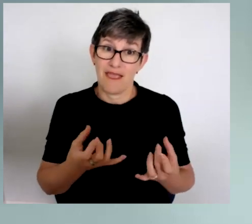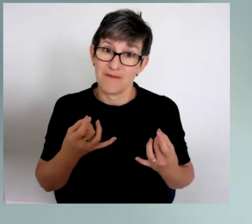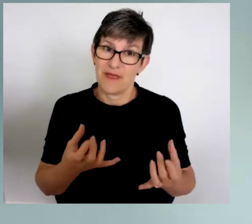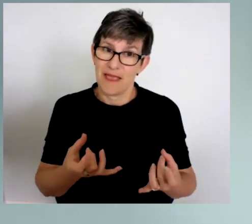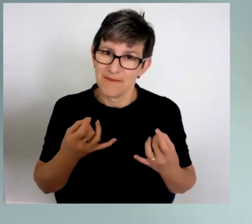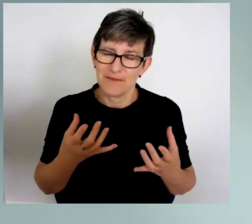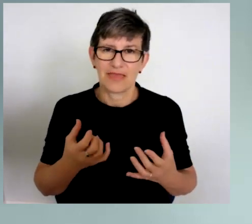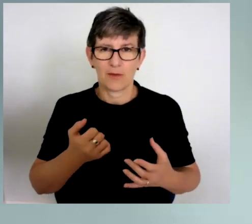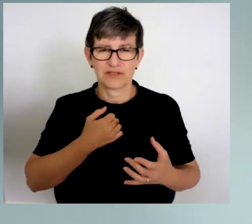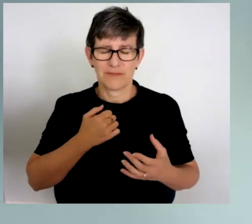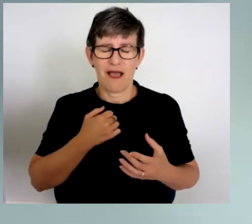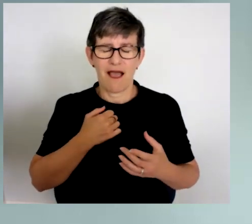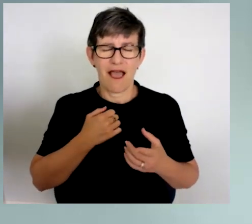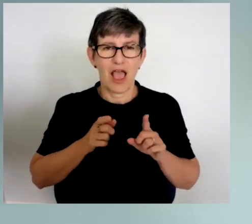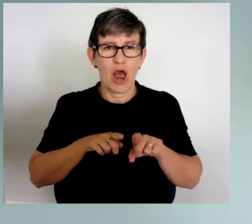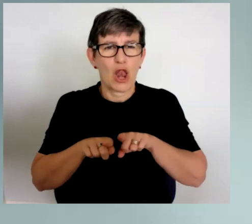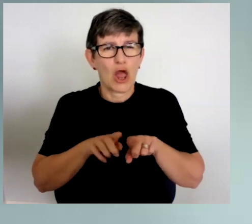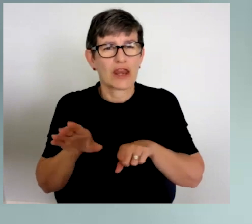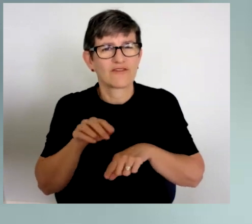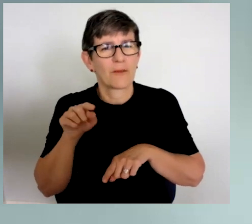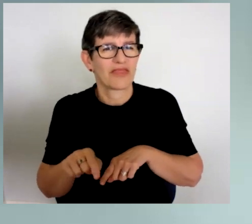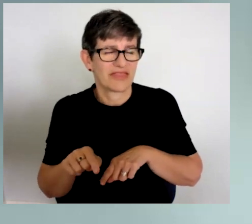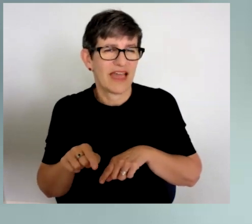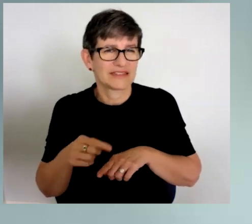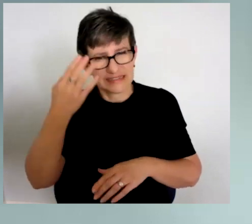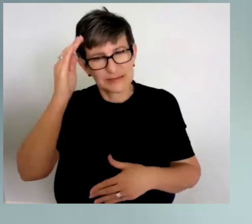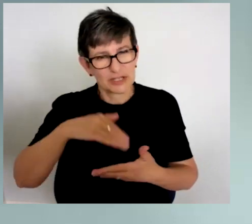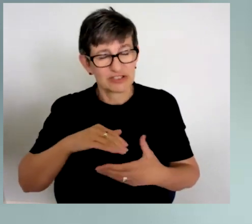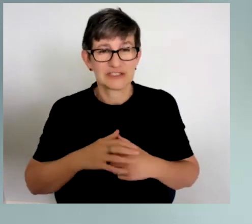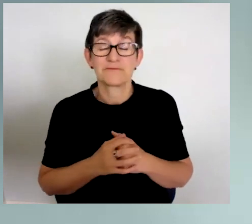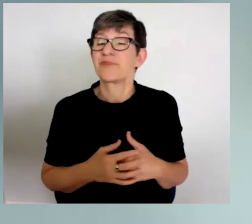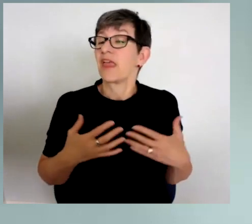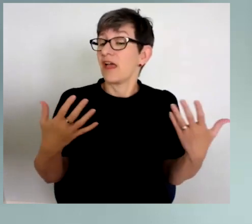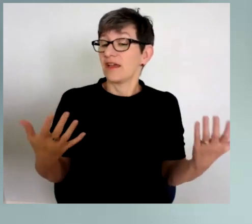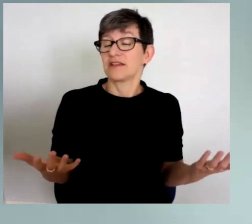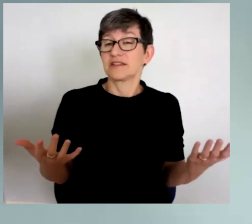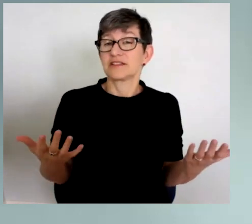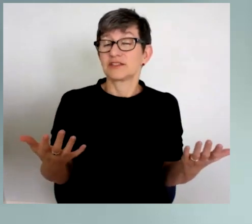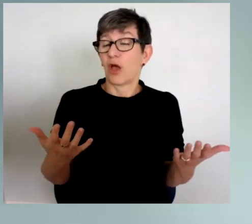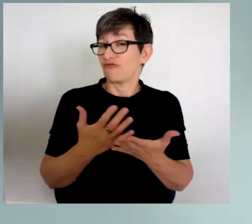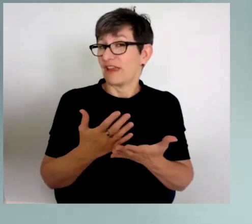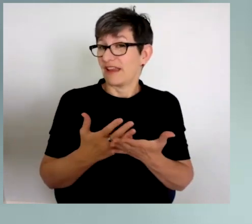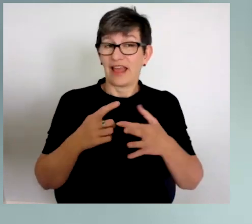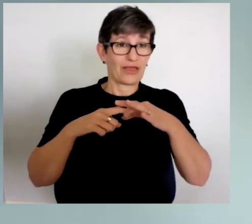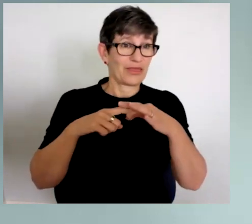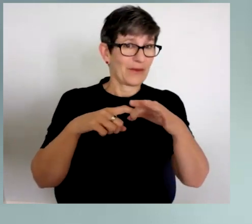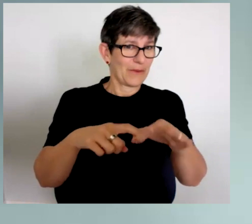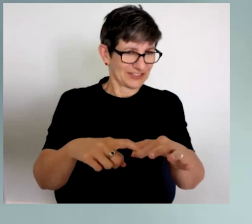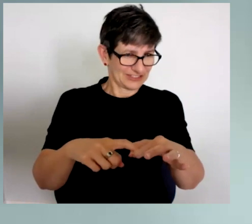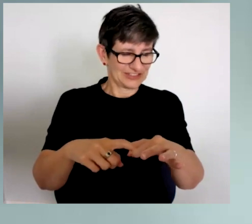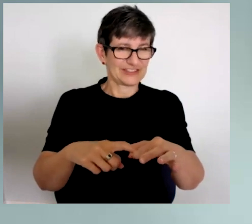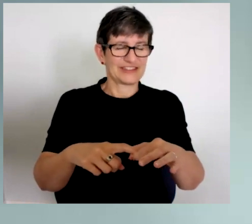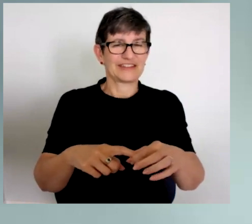my learning from that particular experience. So, I guess the question is then after